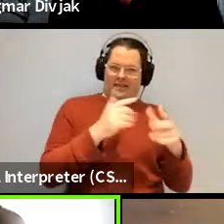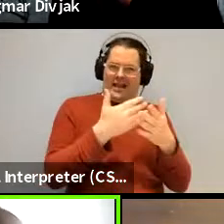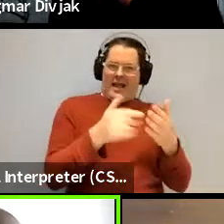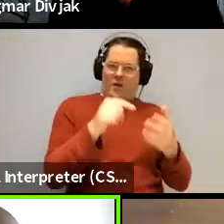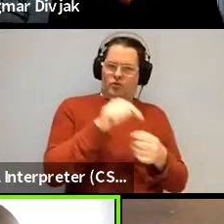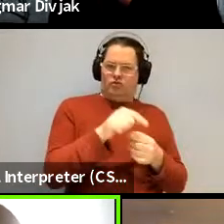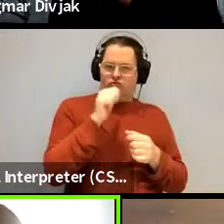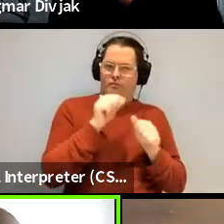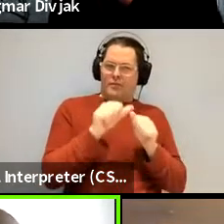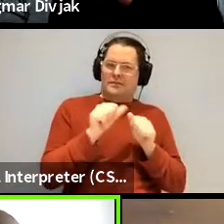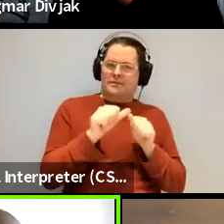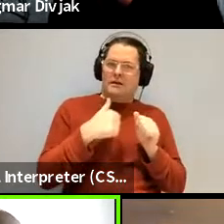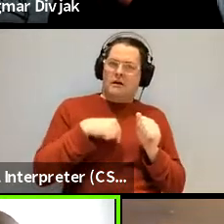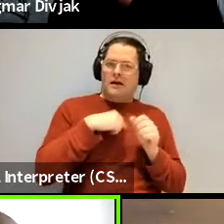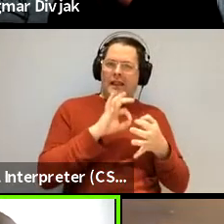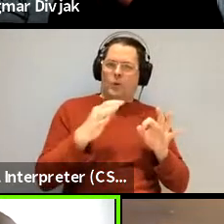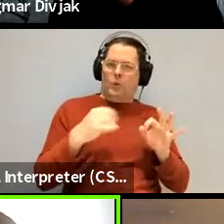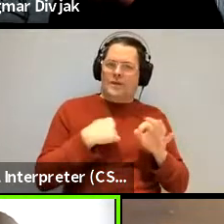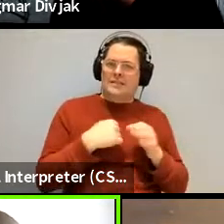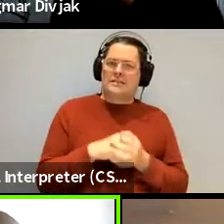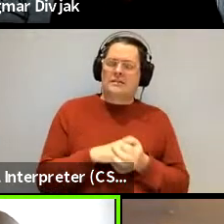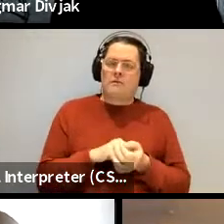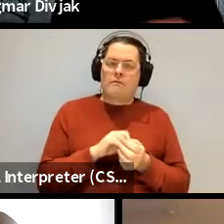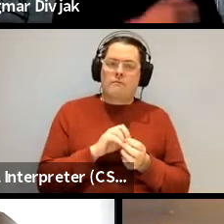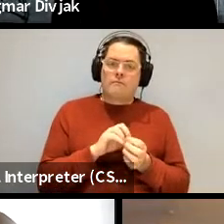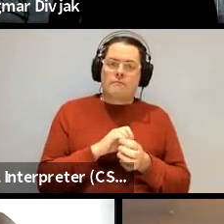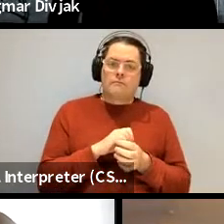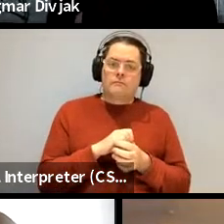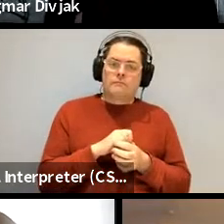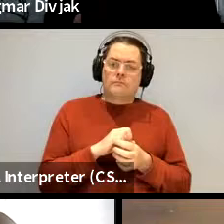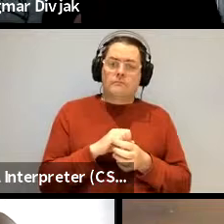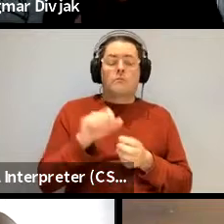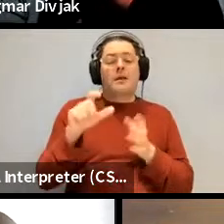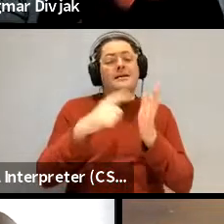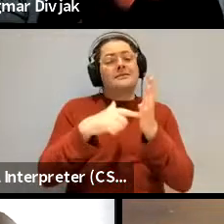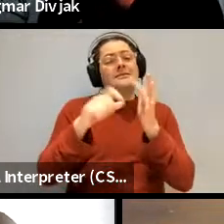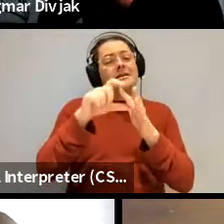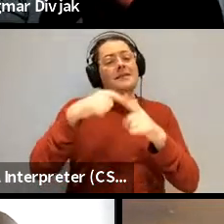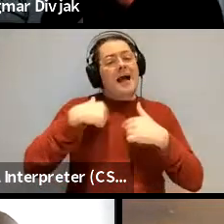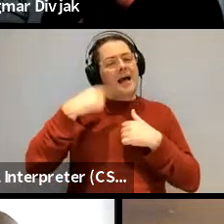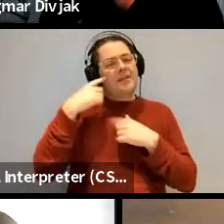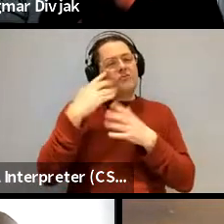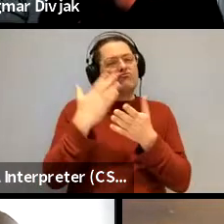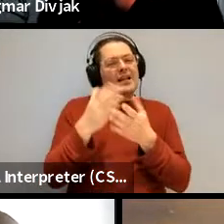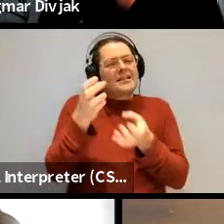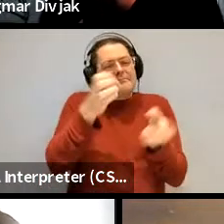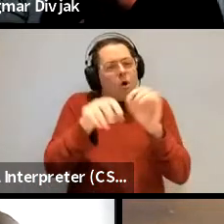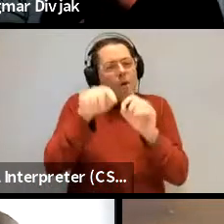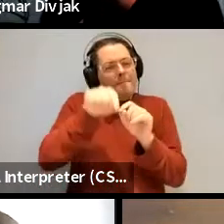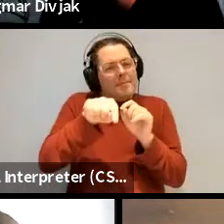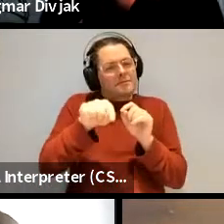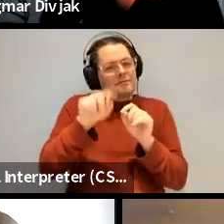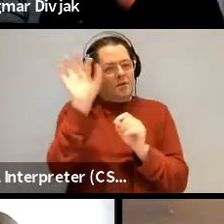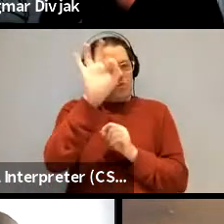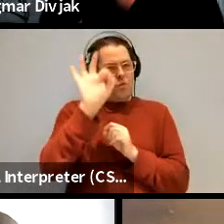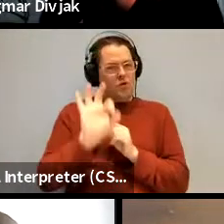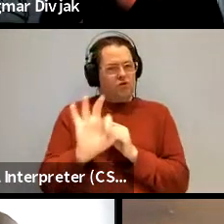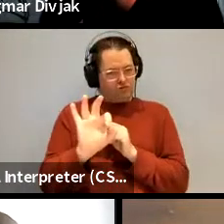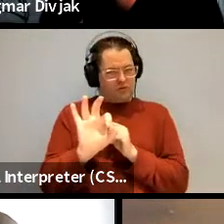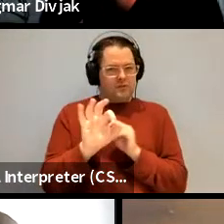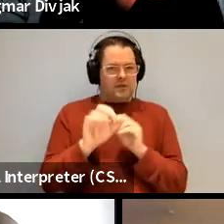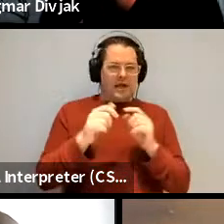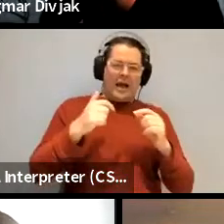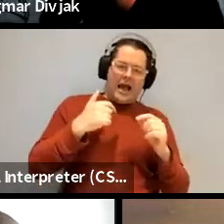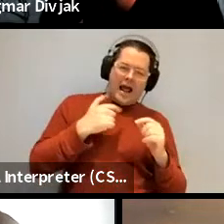i would say well i mean i would just say it's empirical questions so these are all empirical questions i i i don't quite agree with your characterization